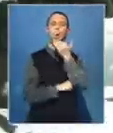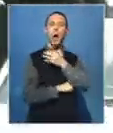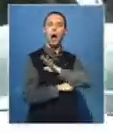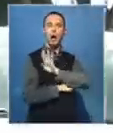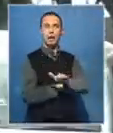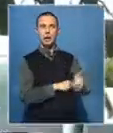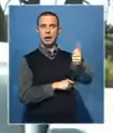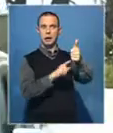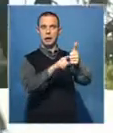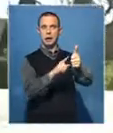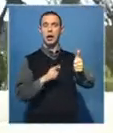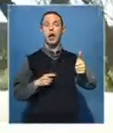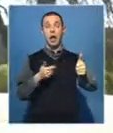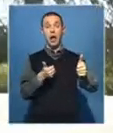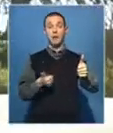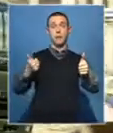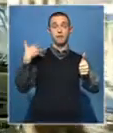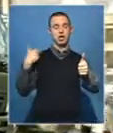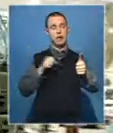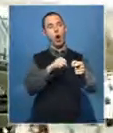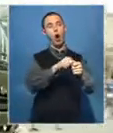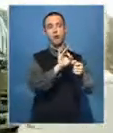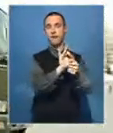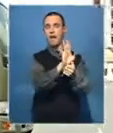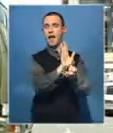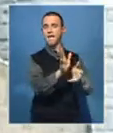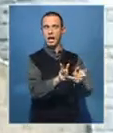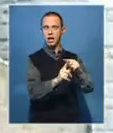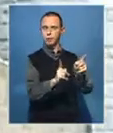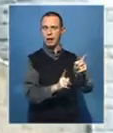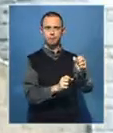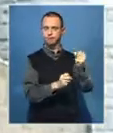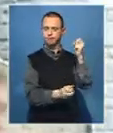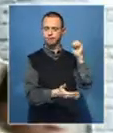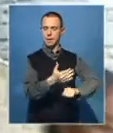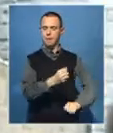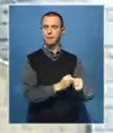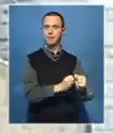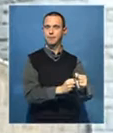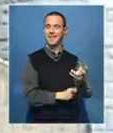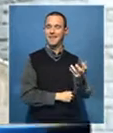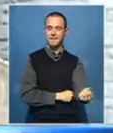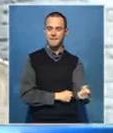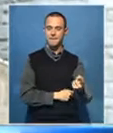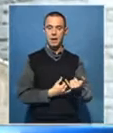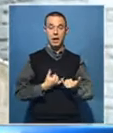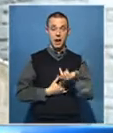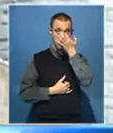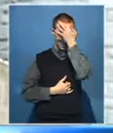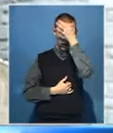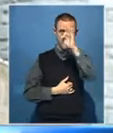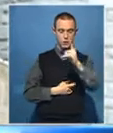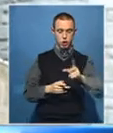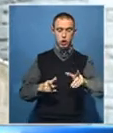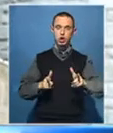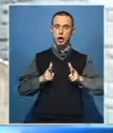refused to leave office and continues to command the Lesotho Defence Force. Government has to work and